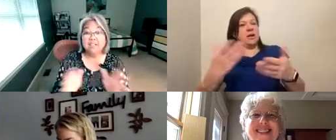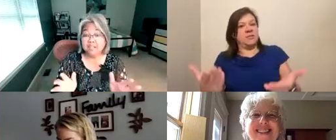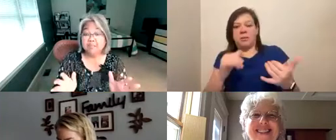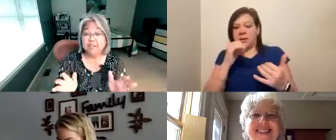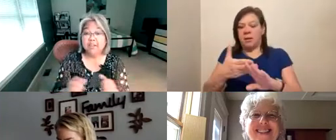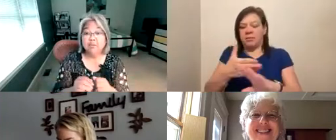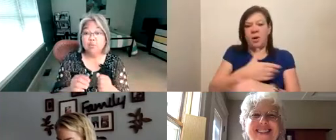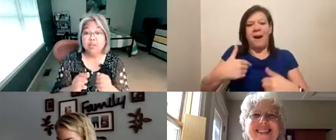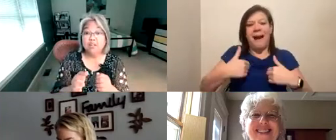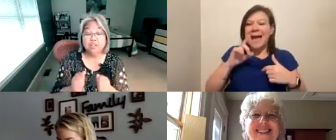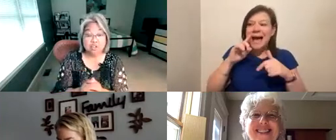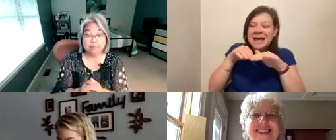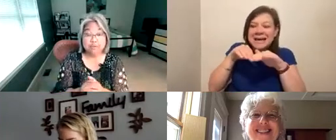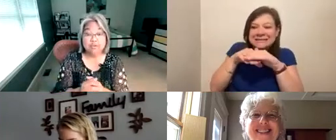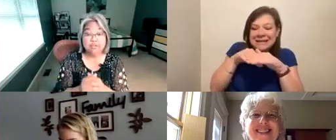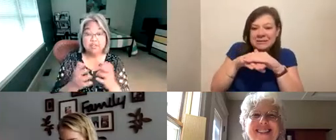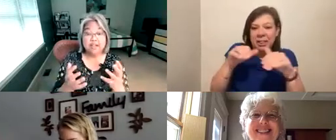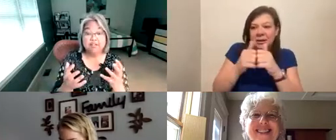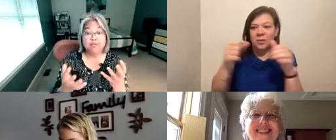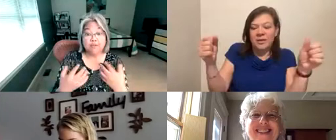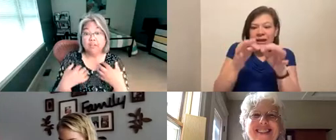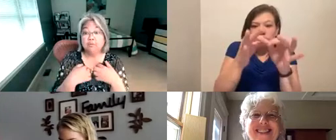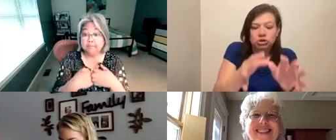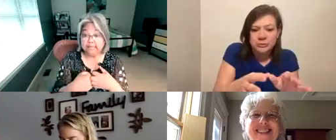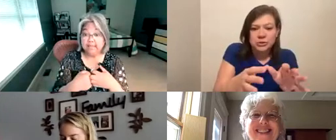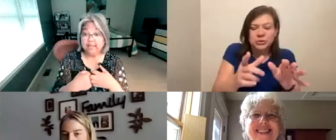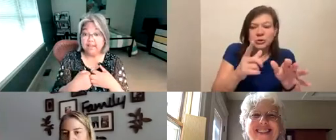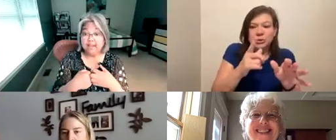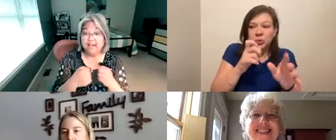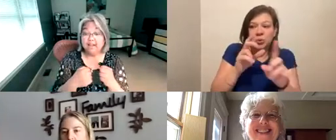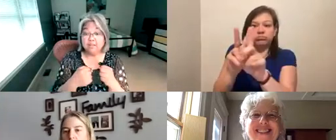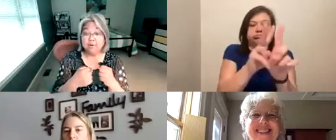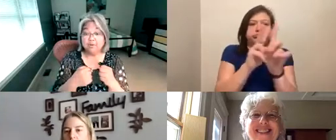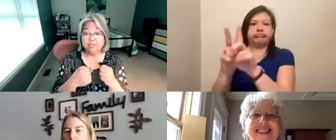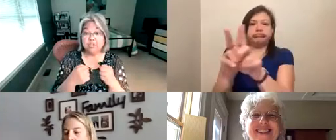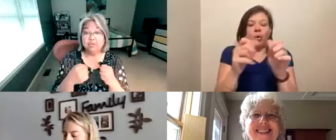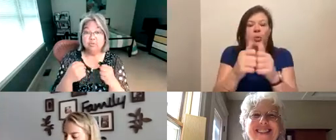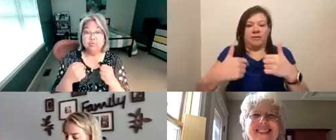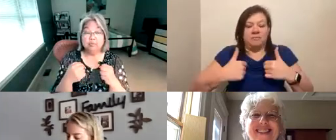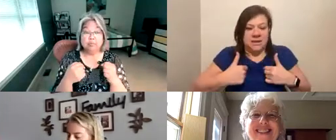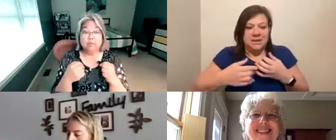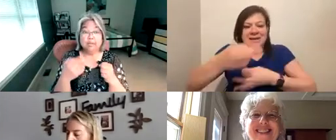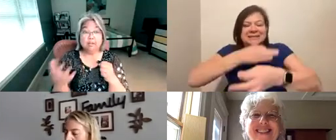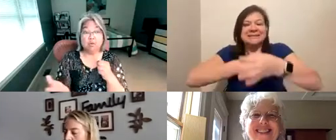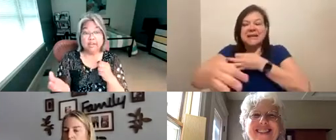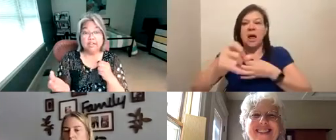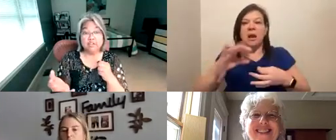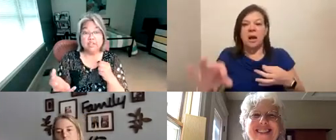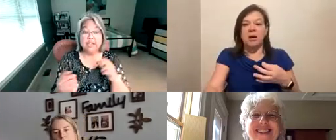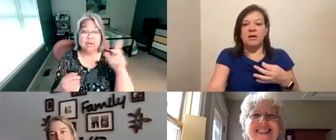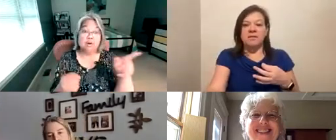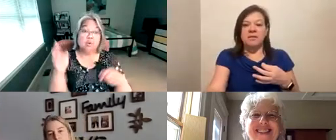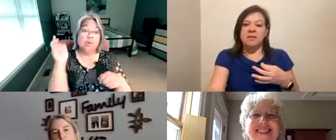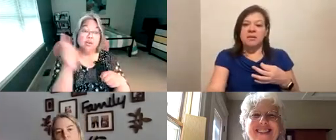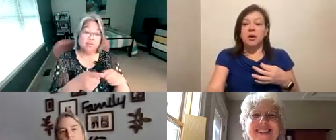accessibility with interpreters that followed me, as opposed to, like the organizer